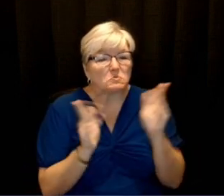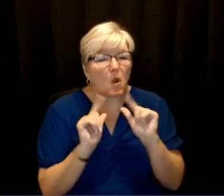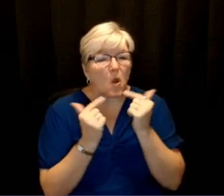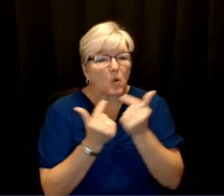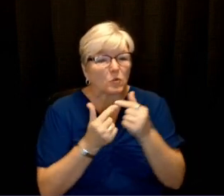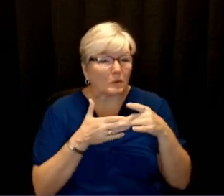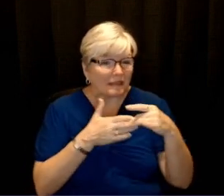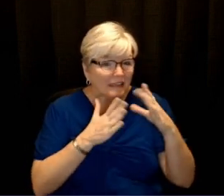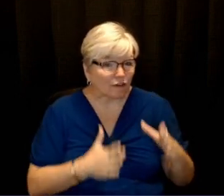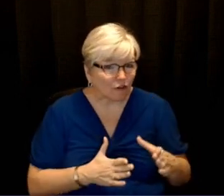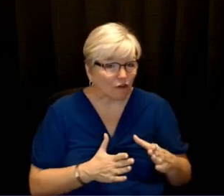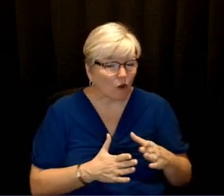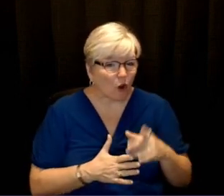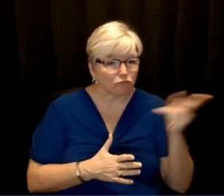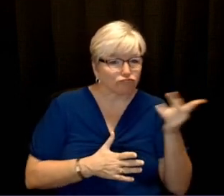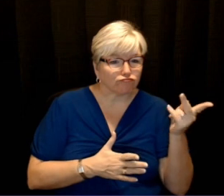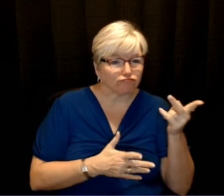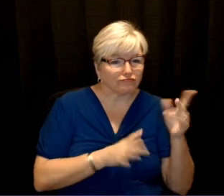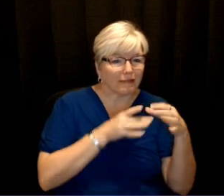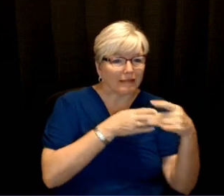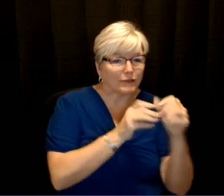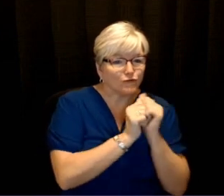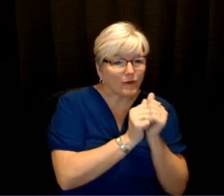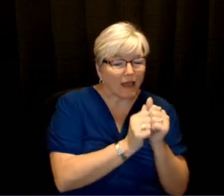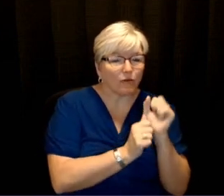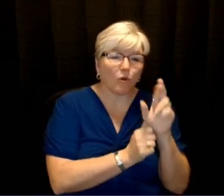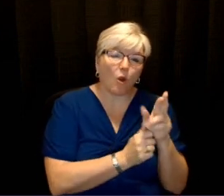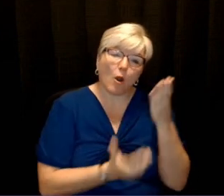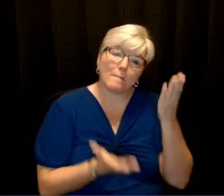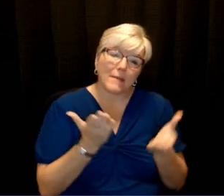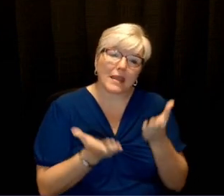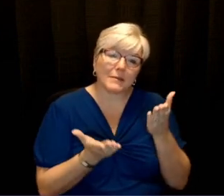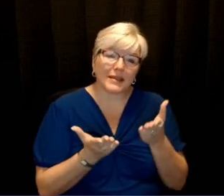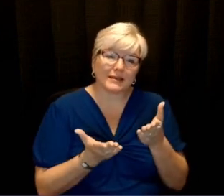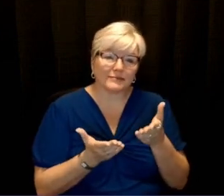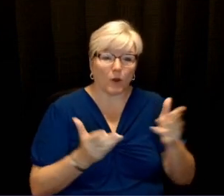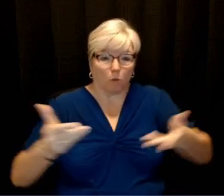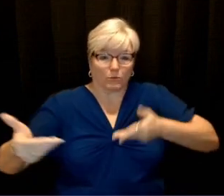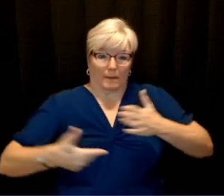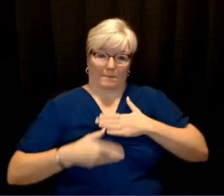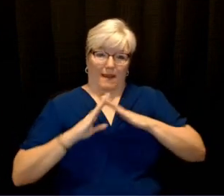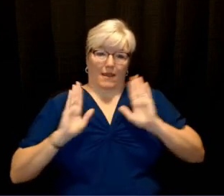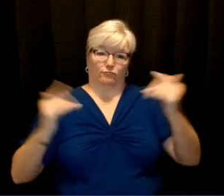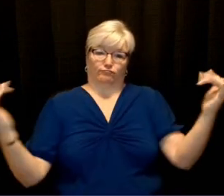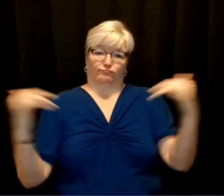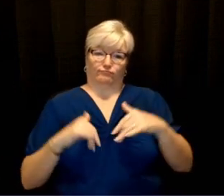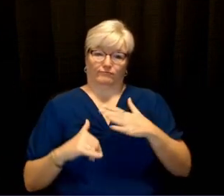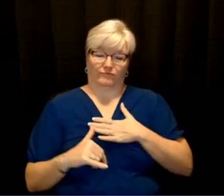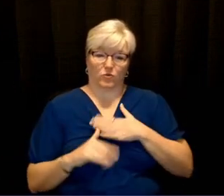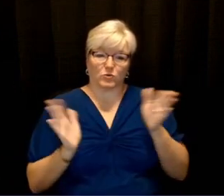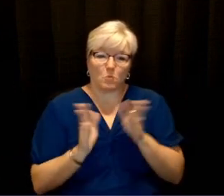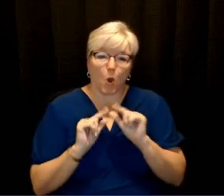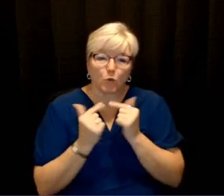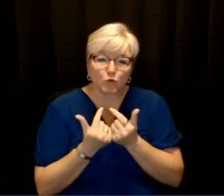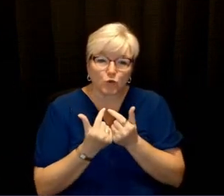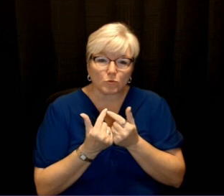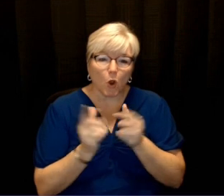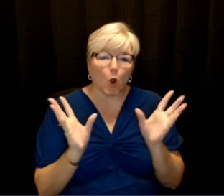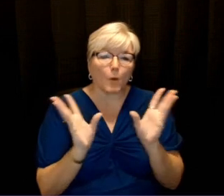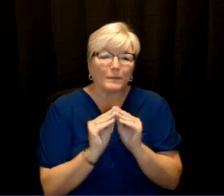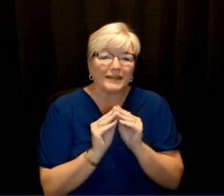as a small group leader or a co-leader or serve as a small group host or a meeting location